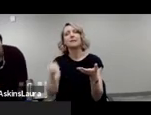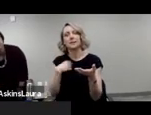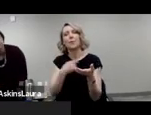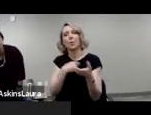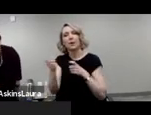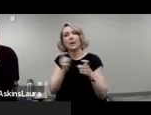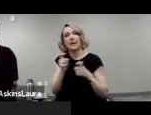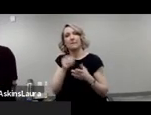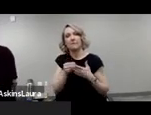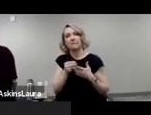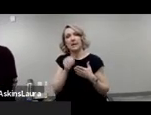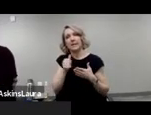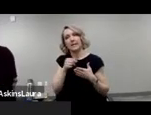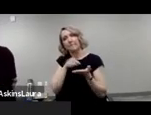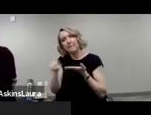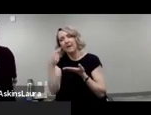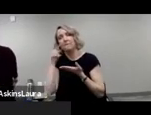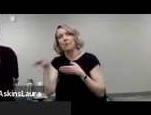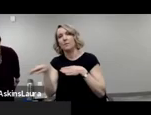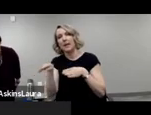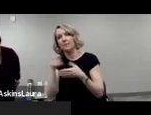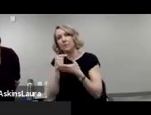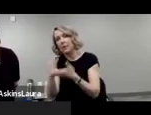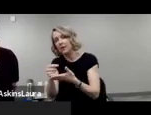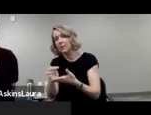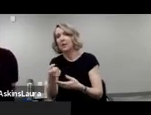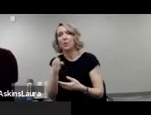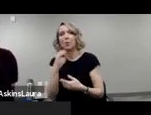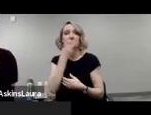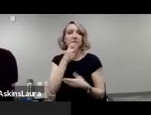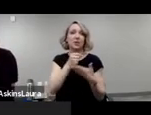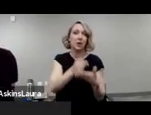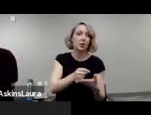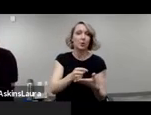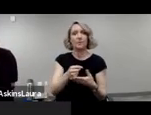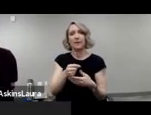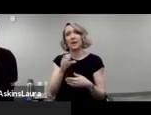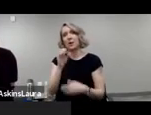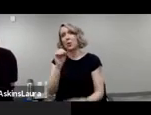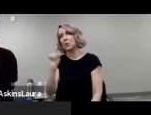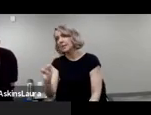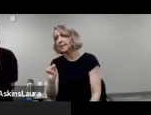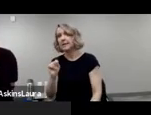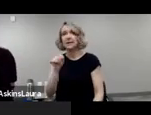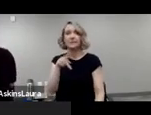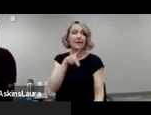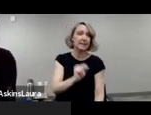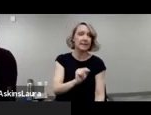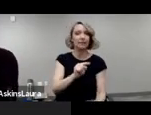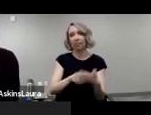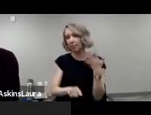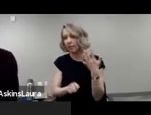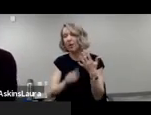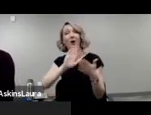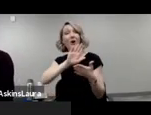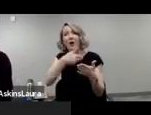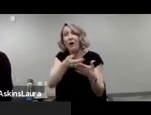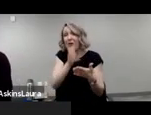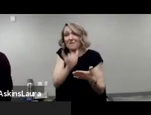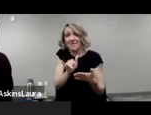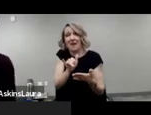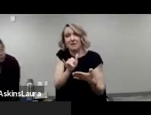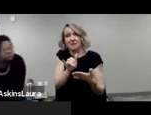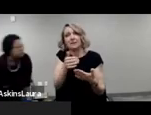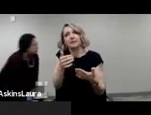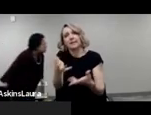behavioral therapy and for speech therapy and occupational therapy, physical therapy, these things are all funded by the census.